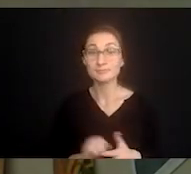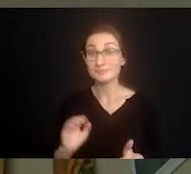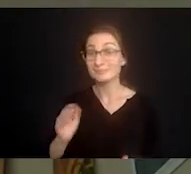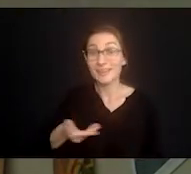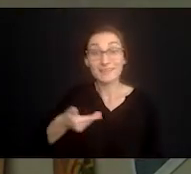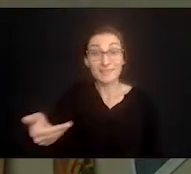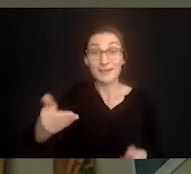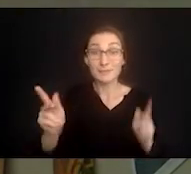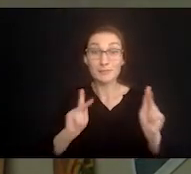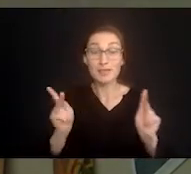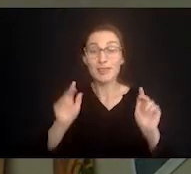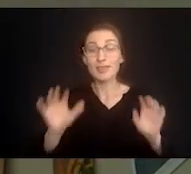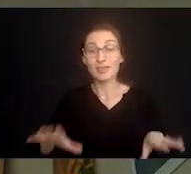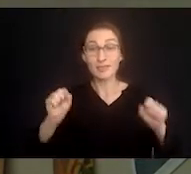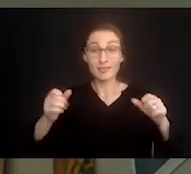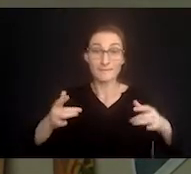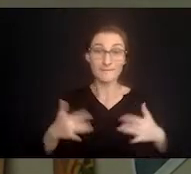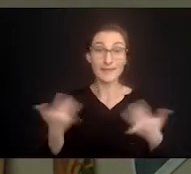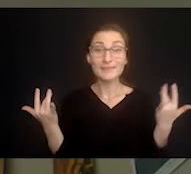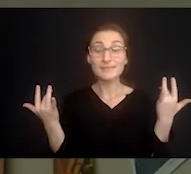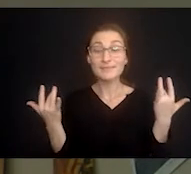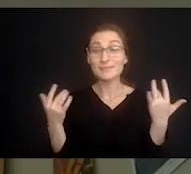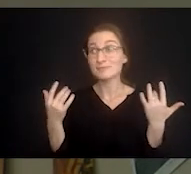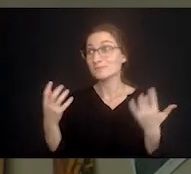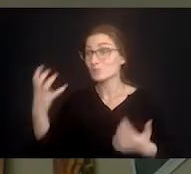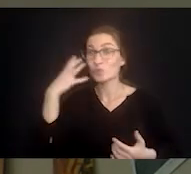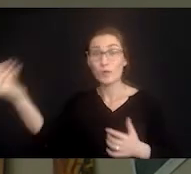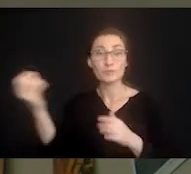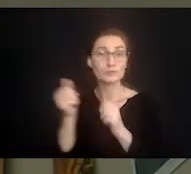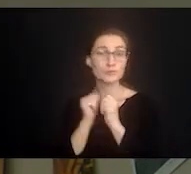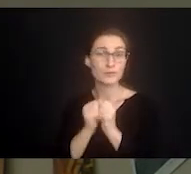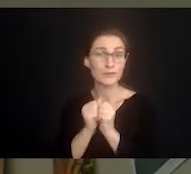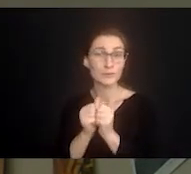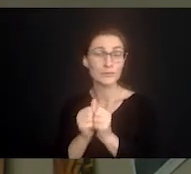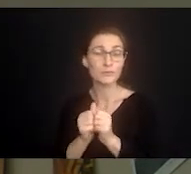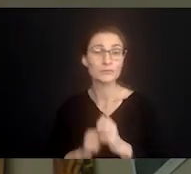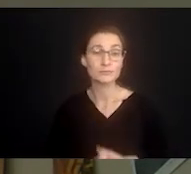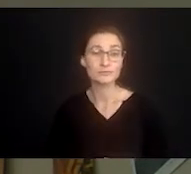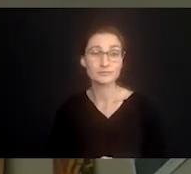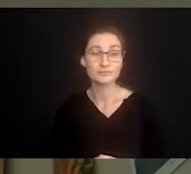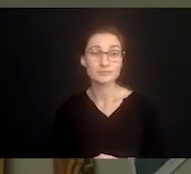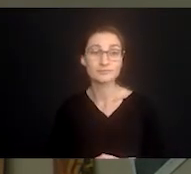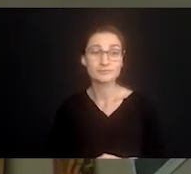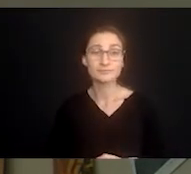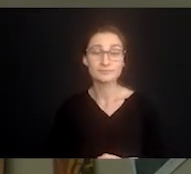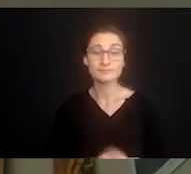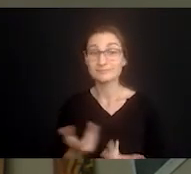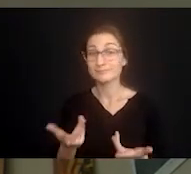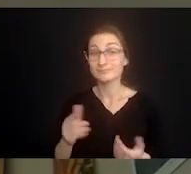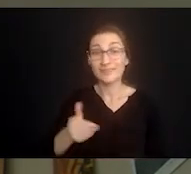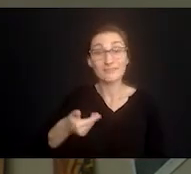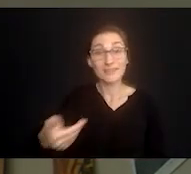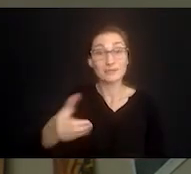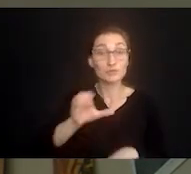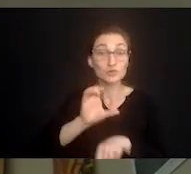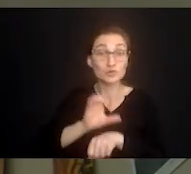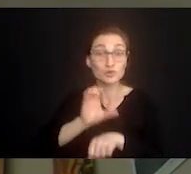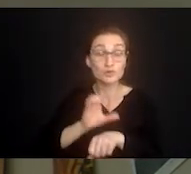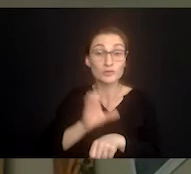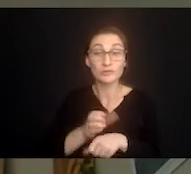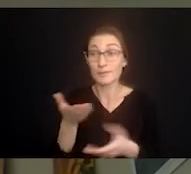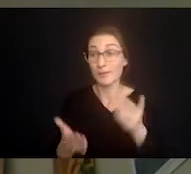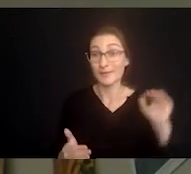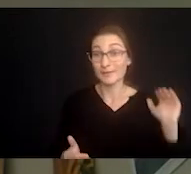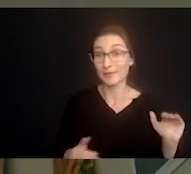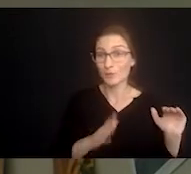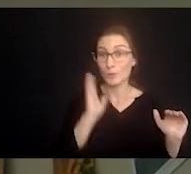people to come to your house to your events that you go to in your community um be okay inviting them to